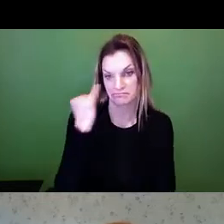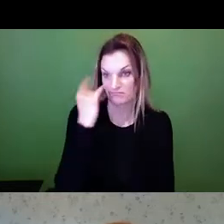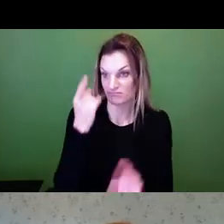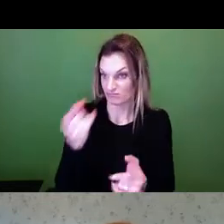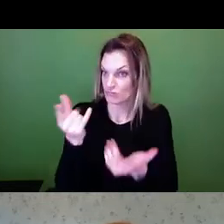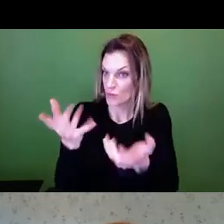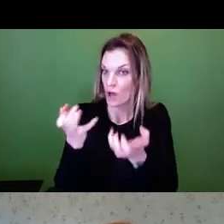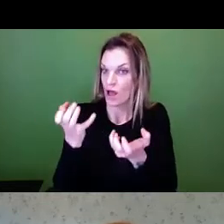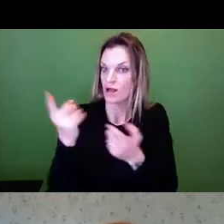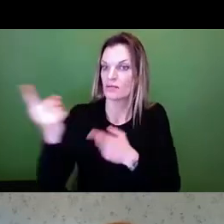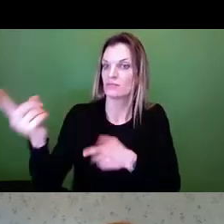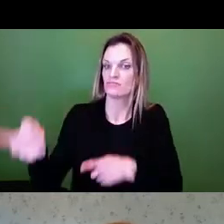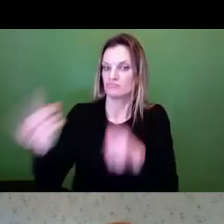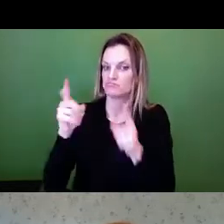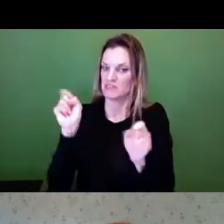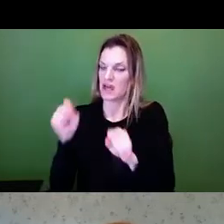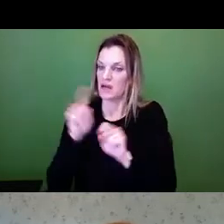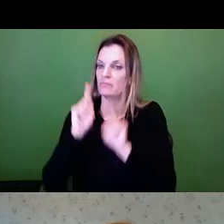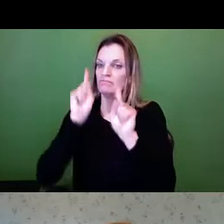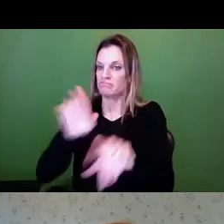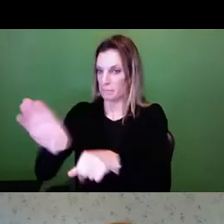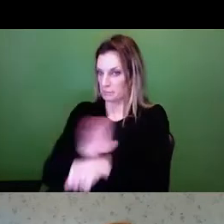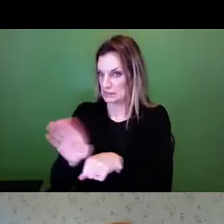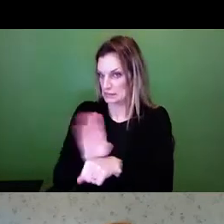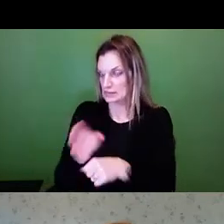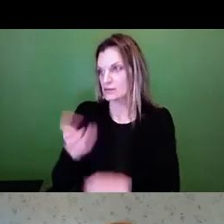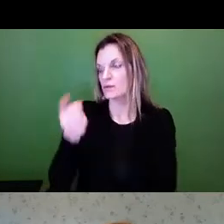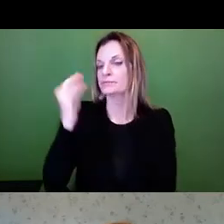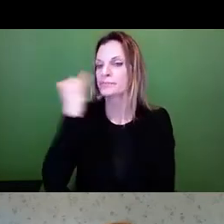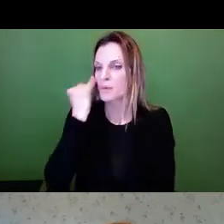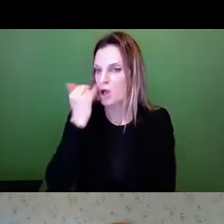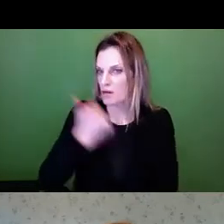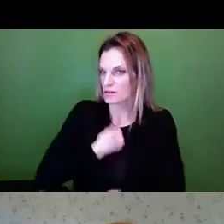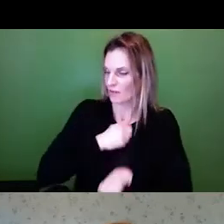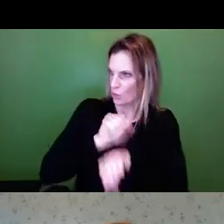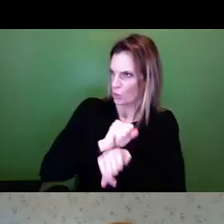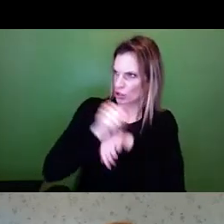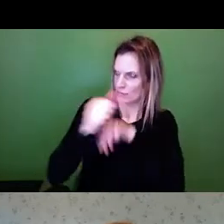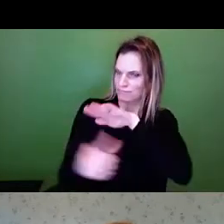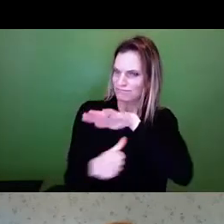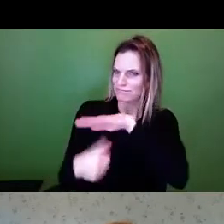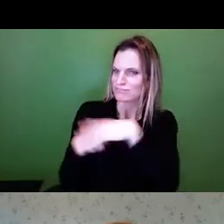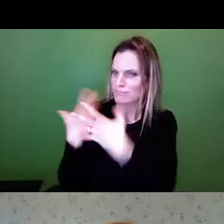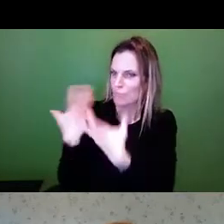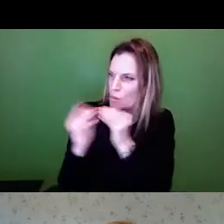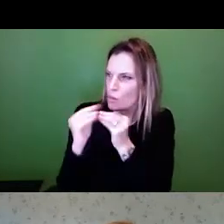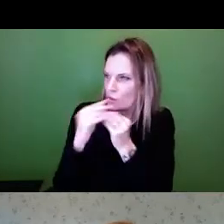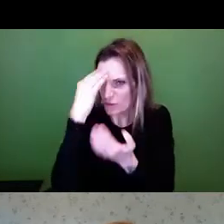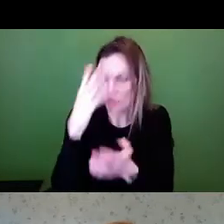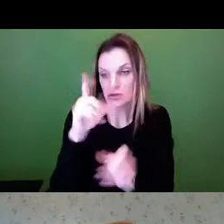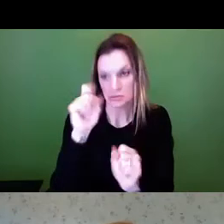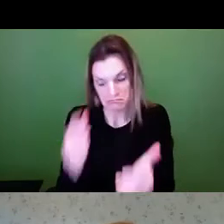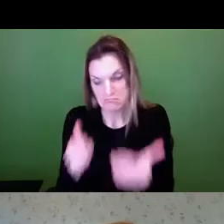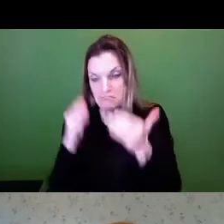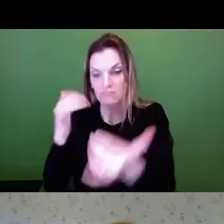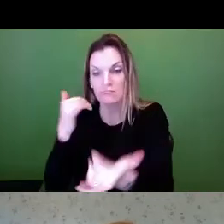come out and help you with your business or if you're an employee and you want information, they will also help you out. So feel free to give them